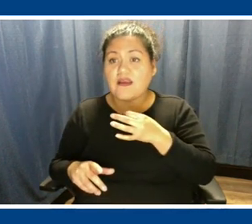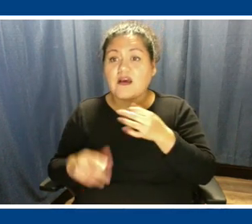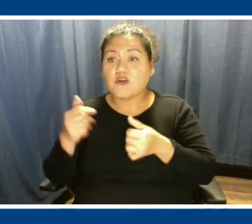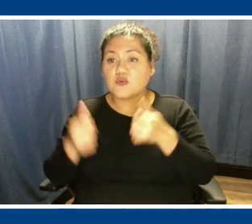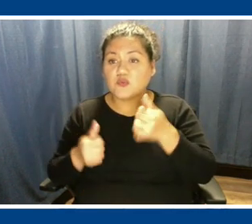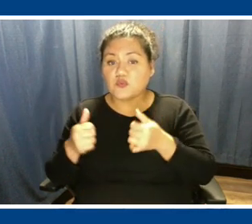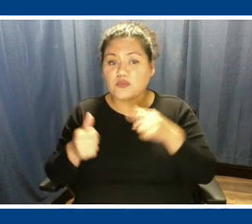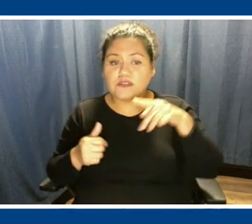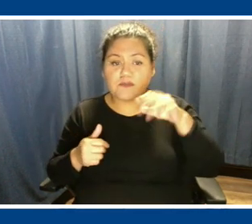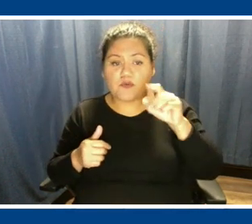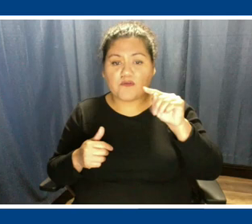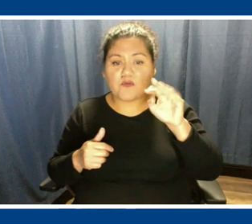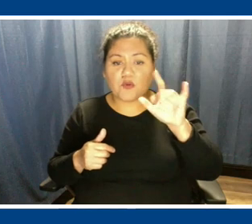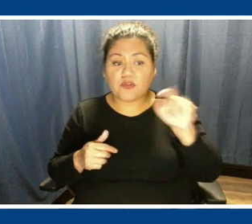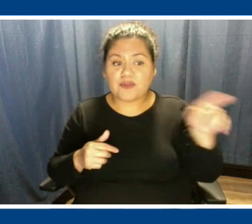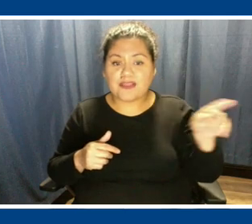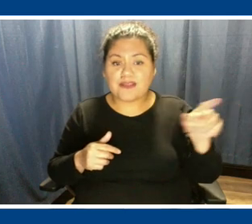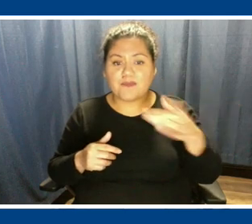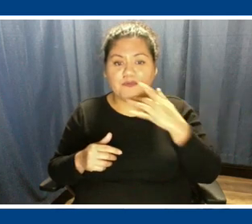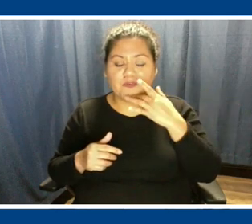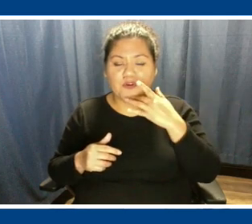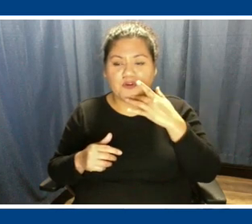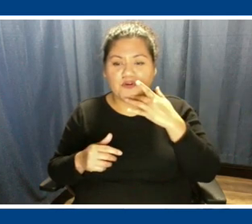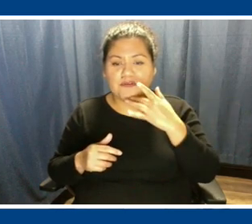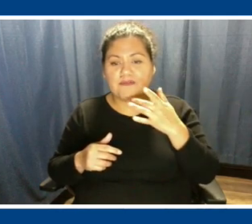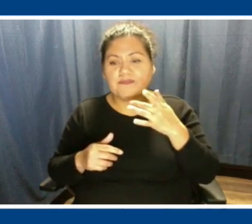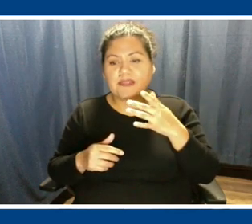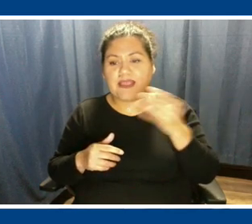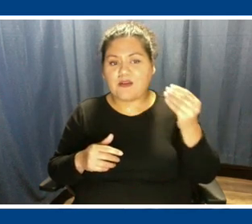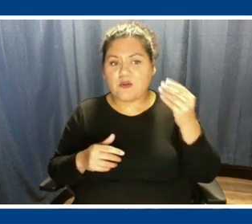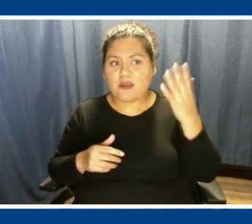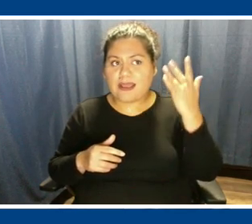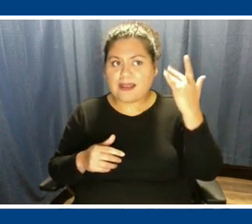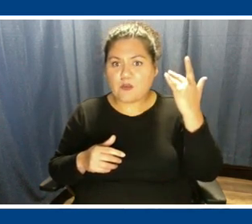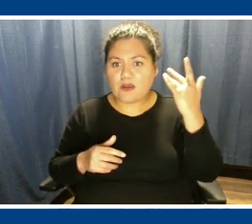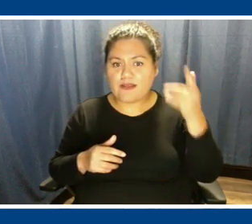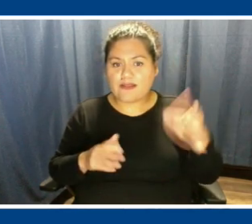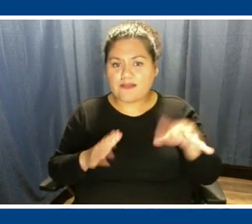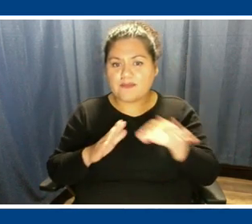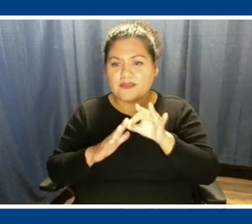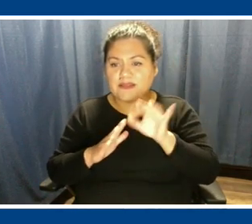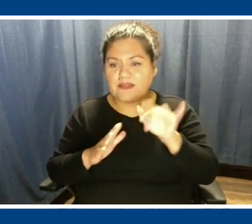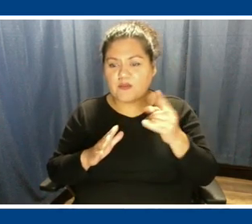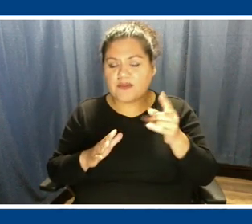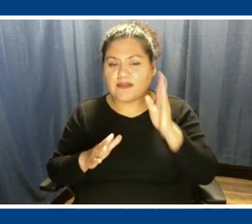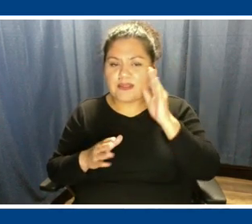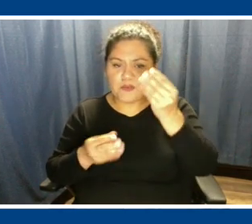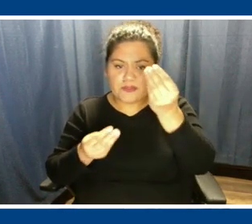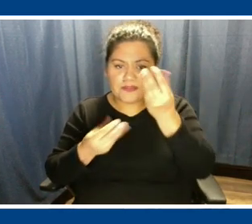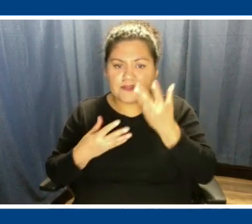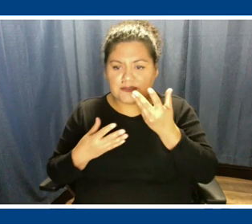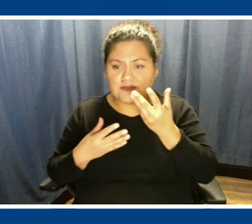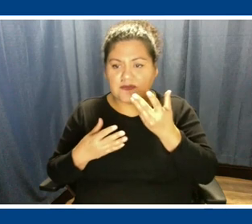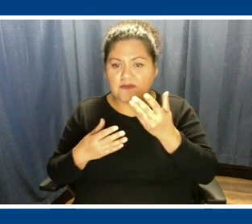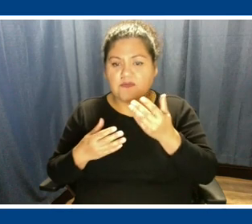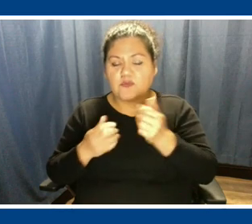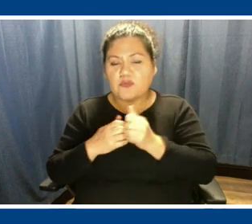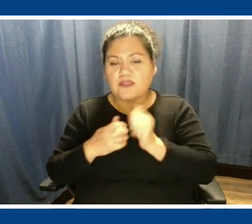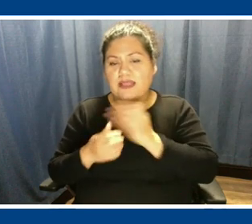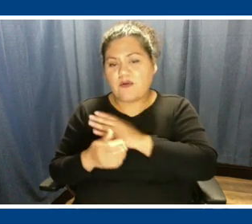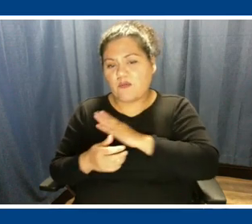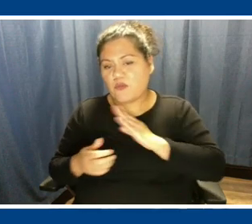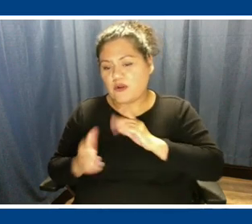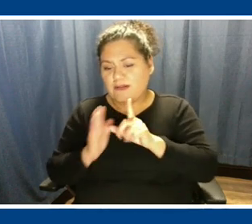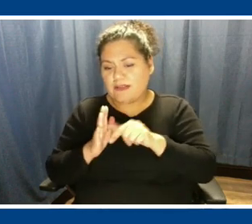choice they prefer and and why they prefer it. And they will, of course, share that with our our board here later this month.